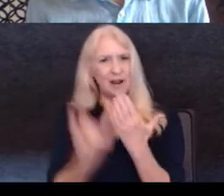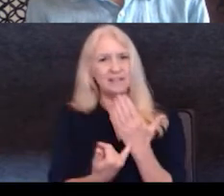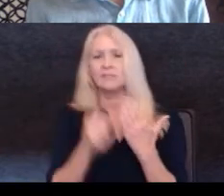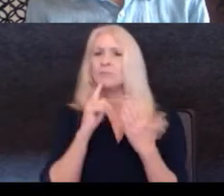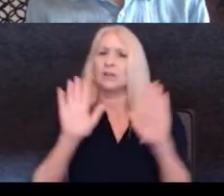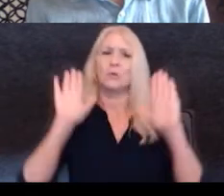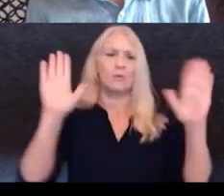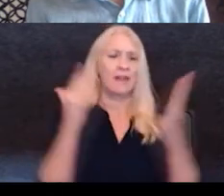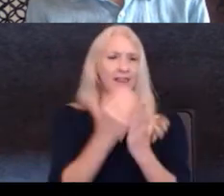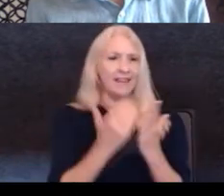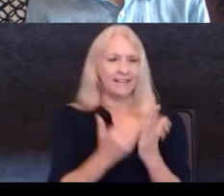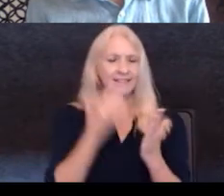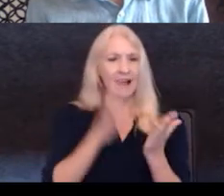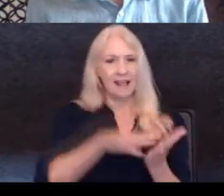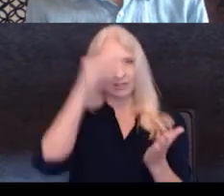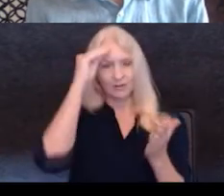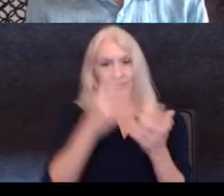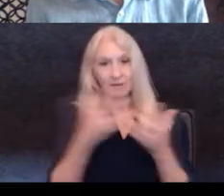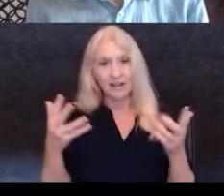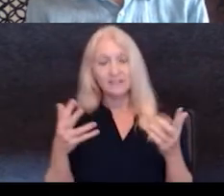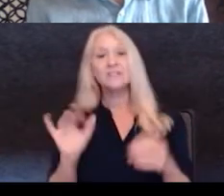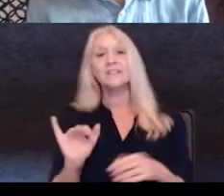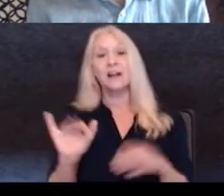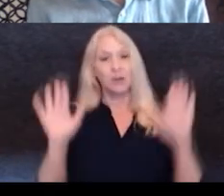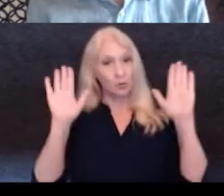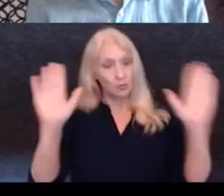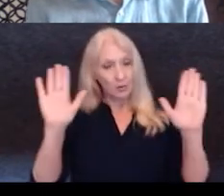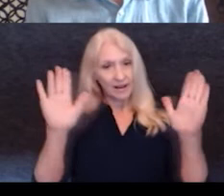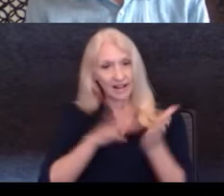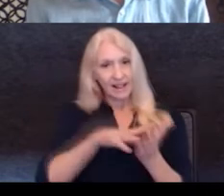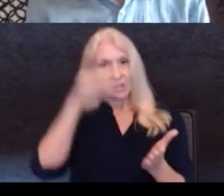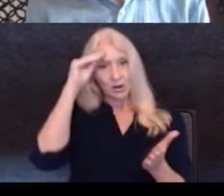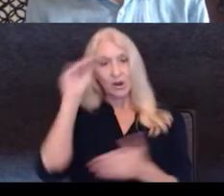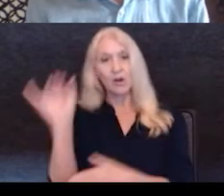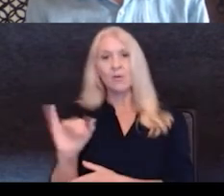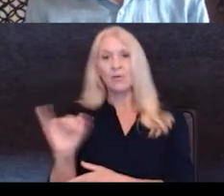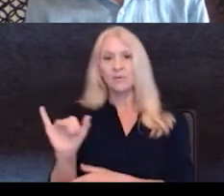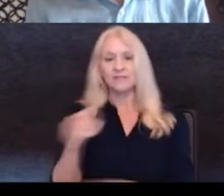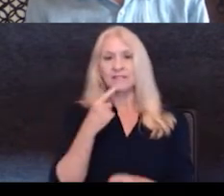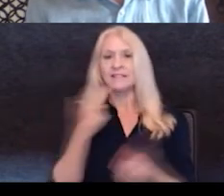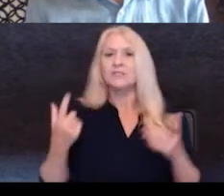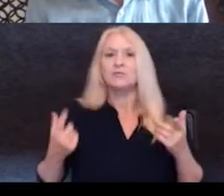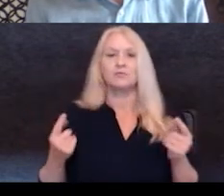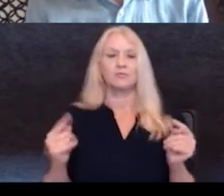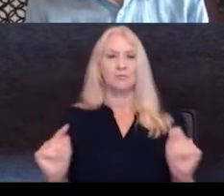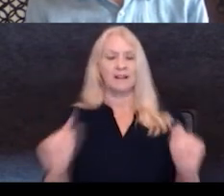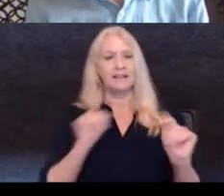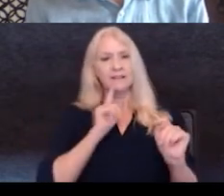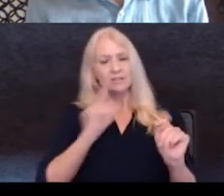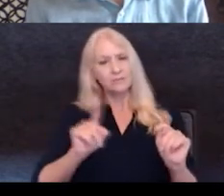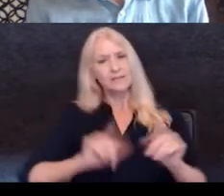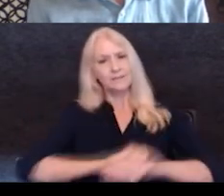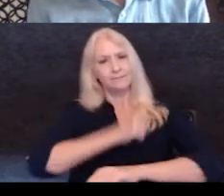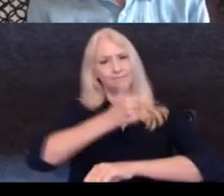lesson for me. Right. Great, great, great learning. And then also, like you said, trying to really develop your